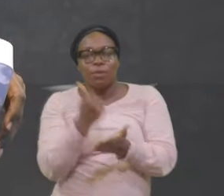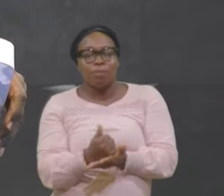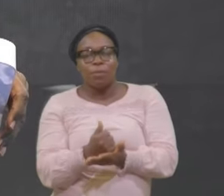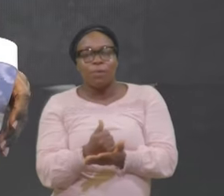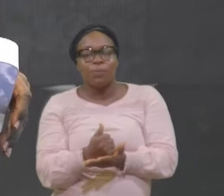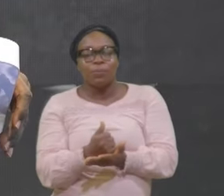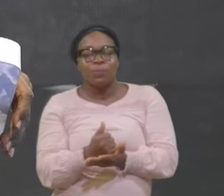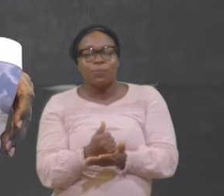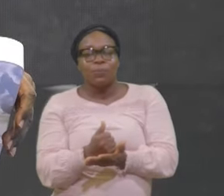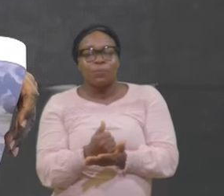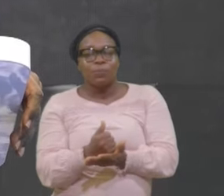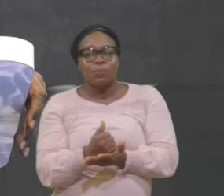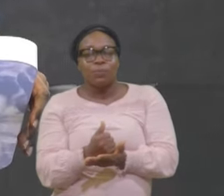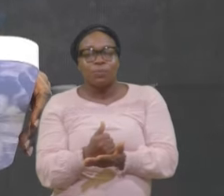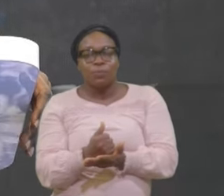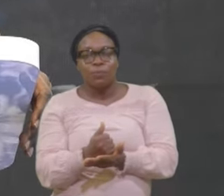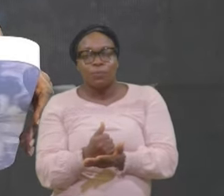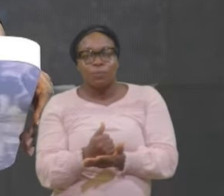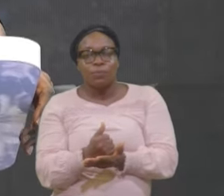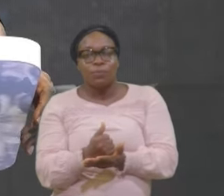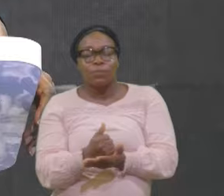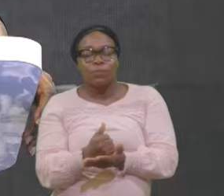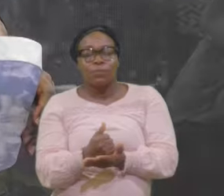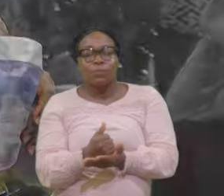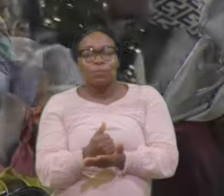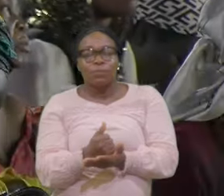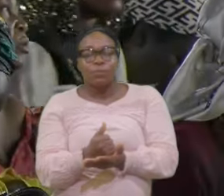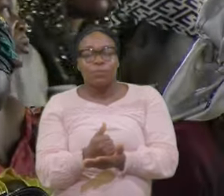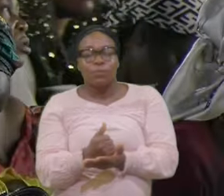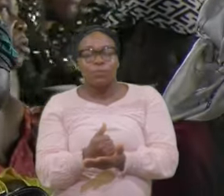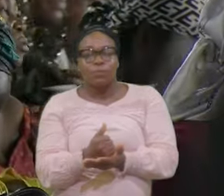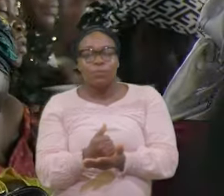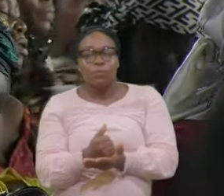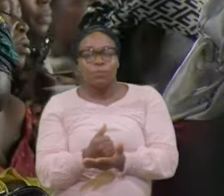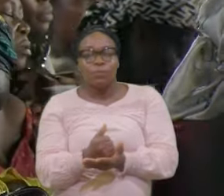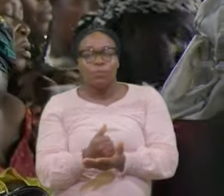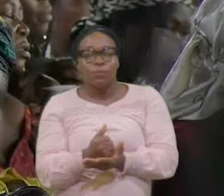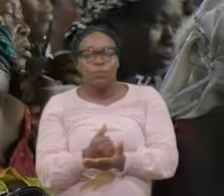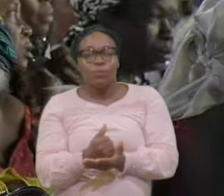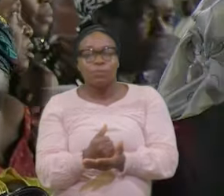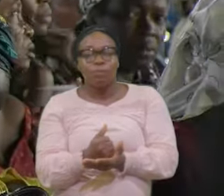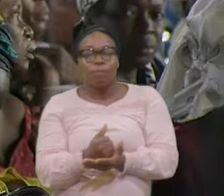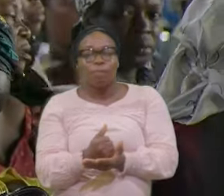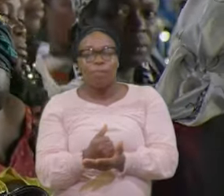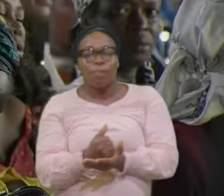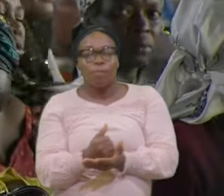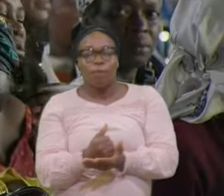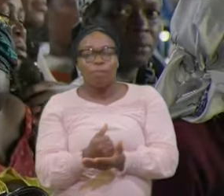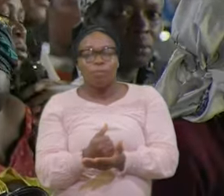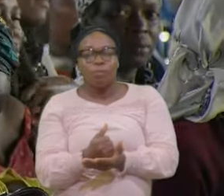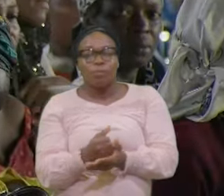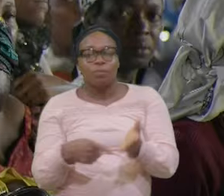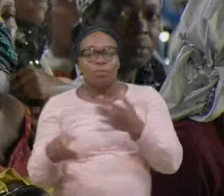Tonight To lead Us In this Counseling Session And then After that I come Back You will